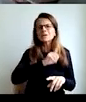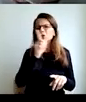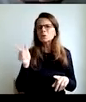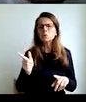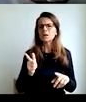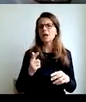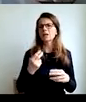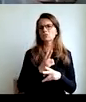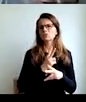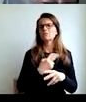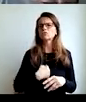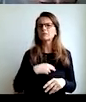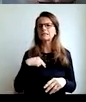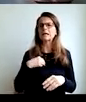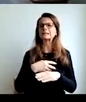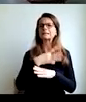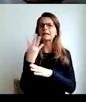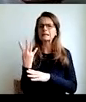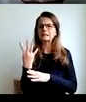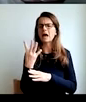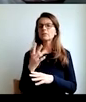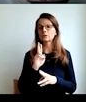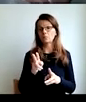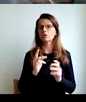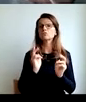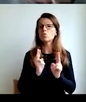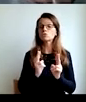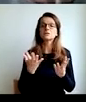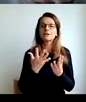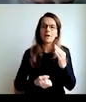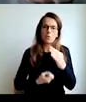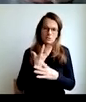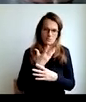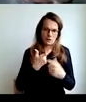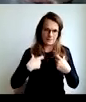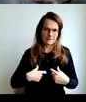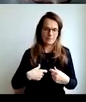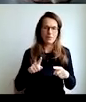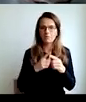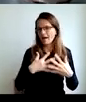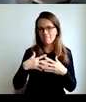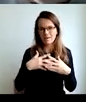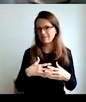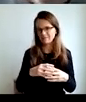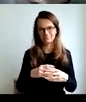other states, Scandinavia, you have more chance to do something, to make something yourself.